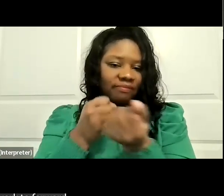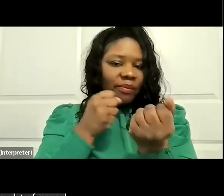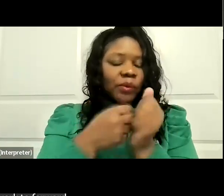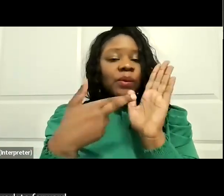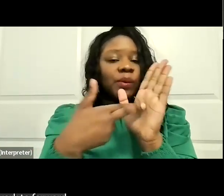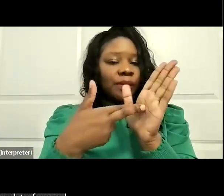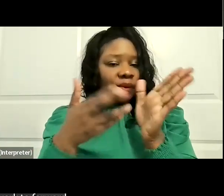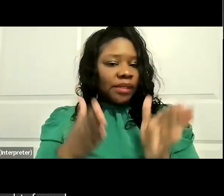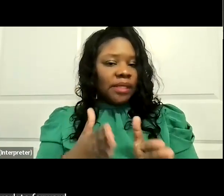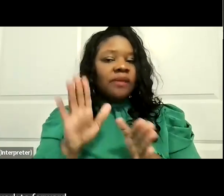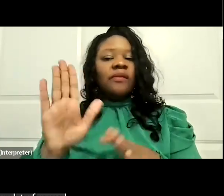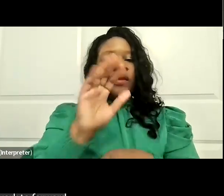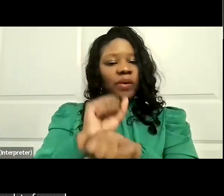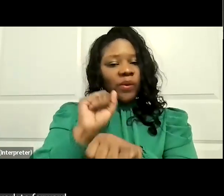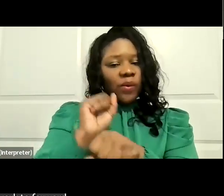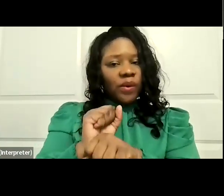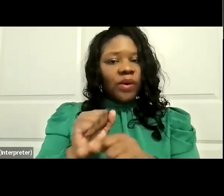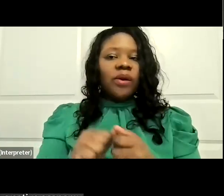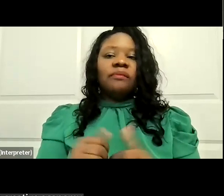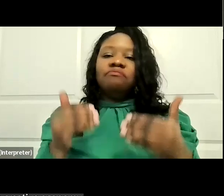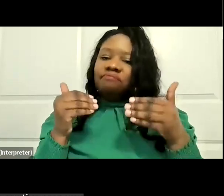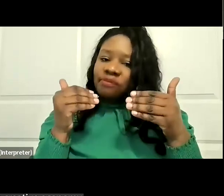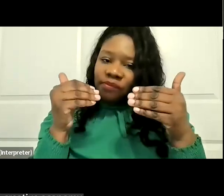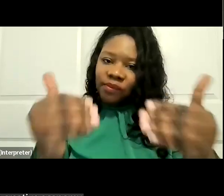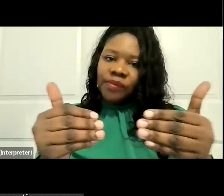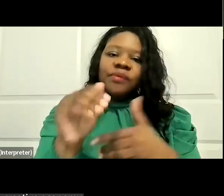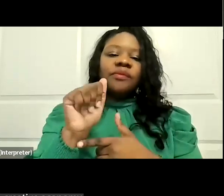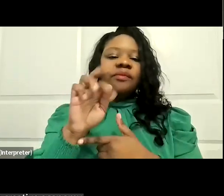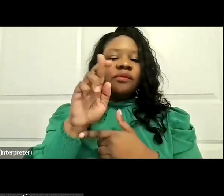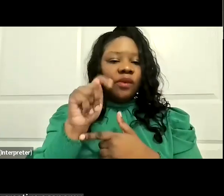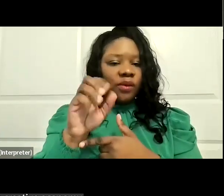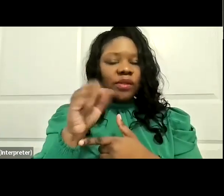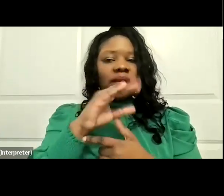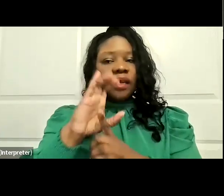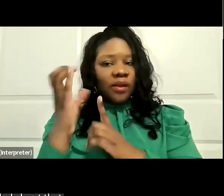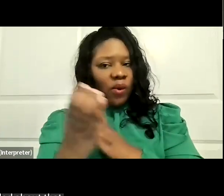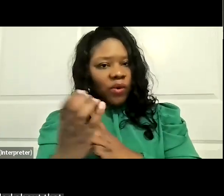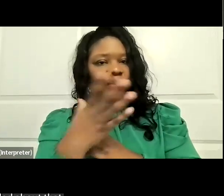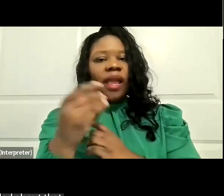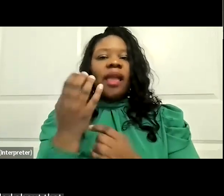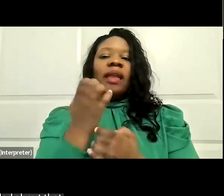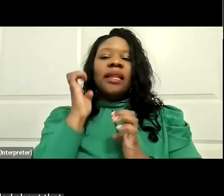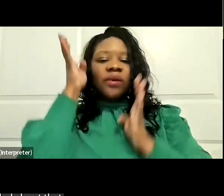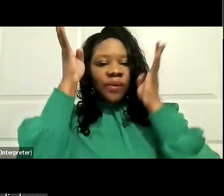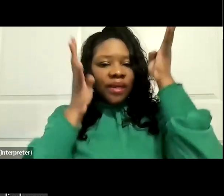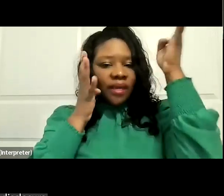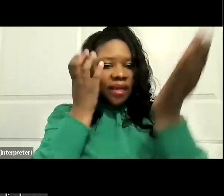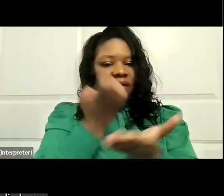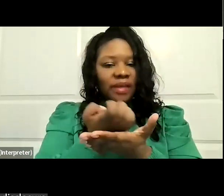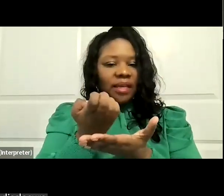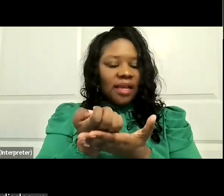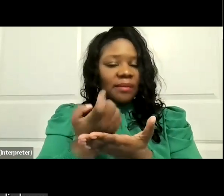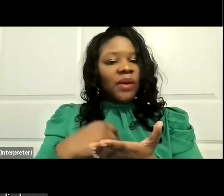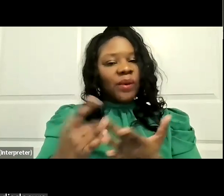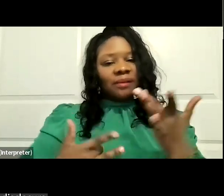representatives' work to forward arts and culture and the creative economy. So we're really thrilled about that, and